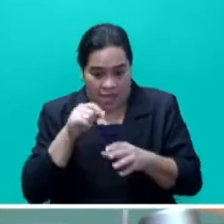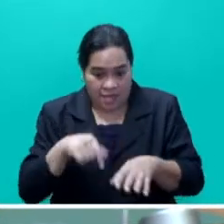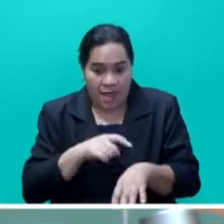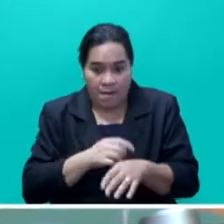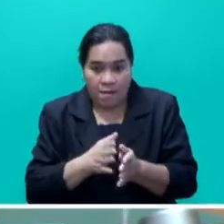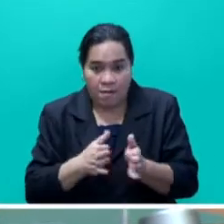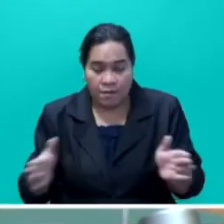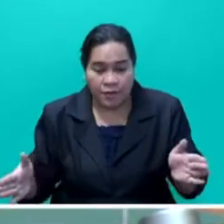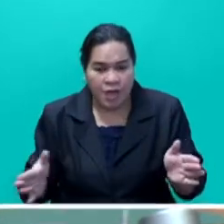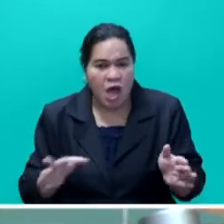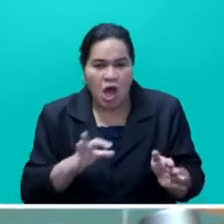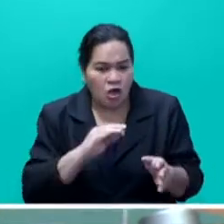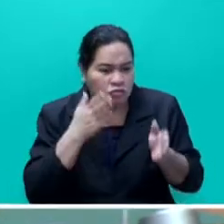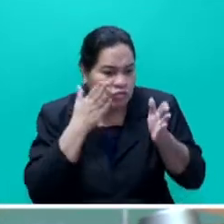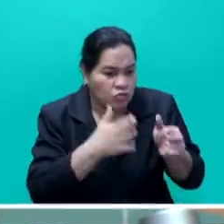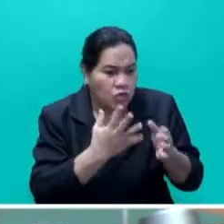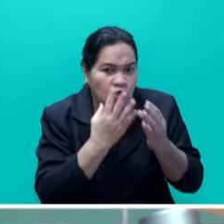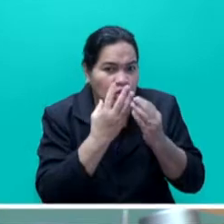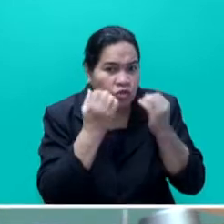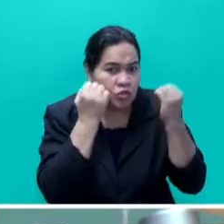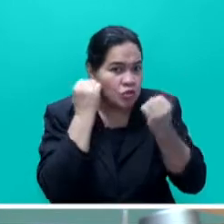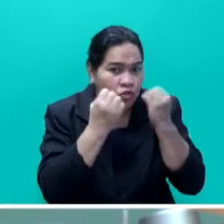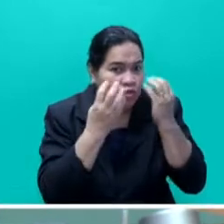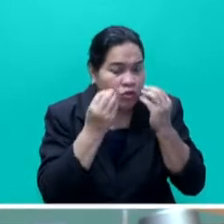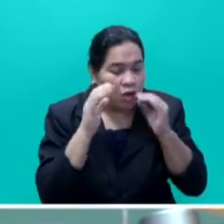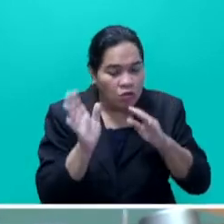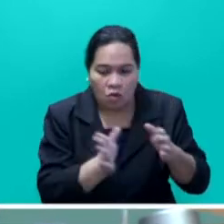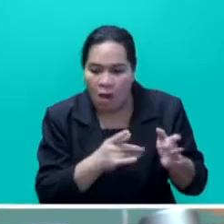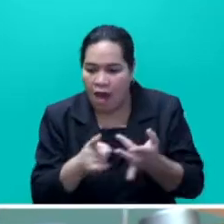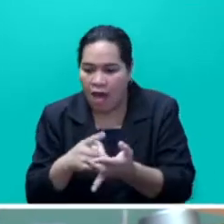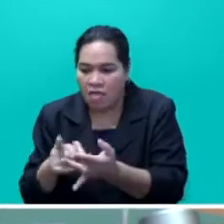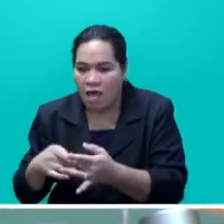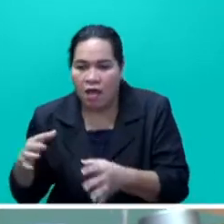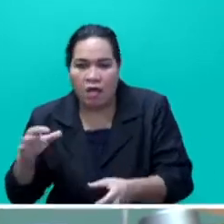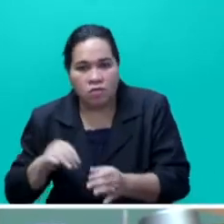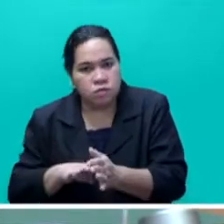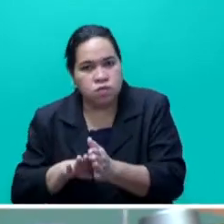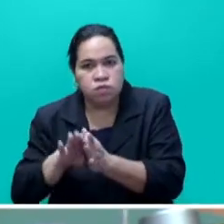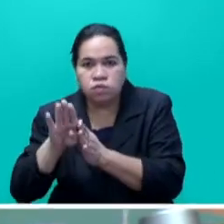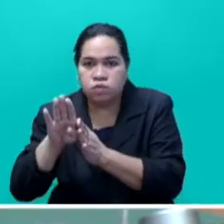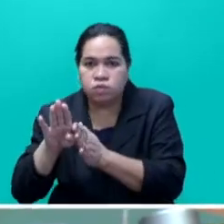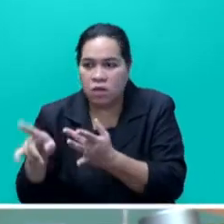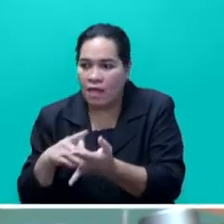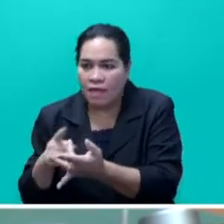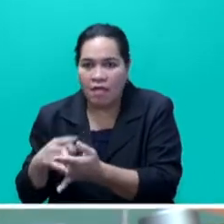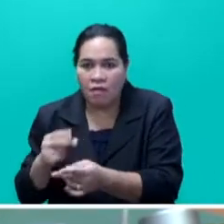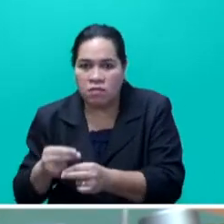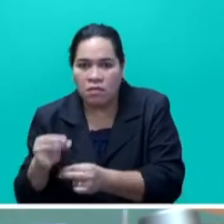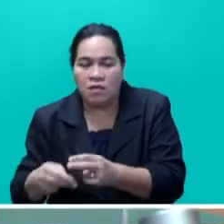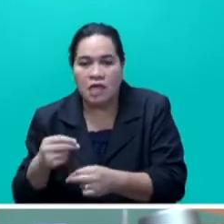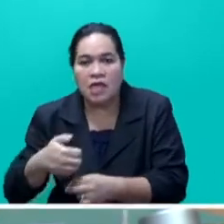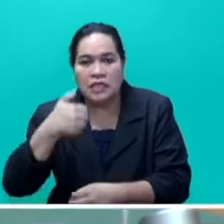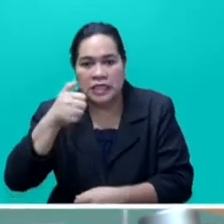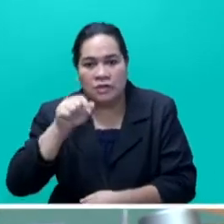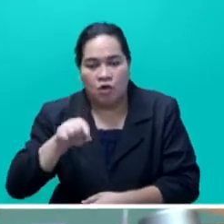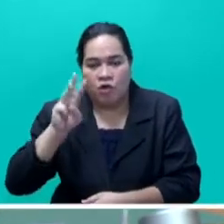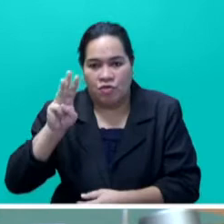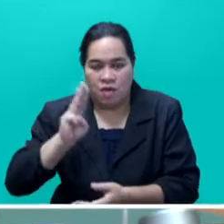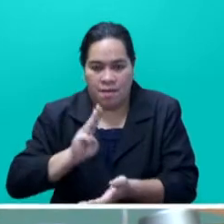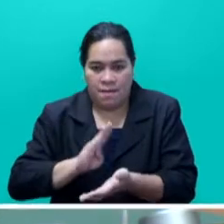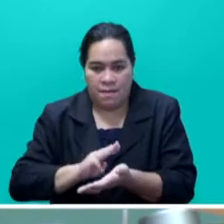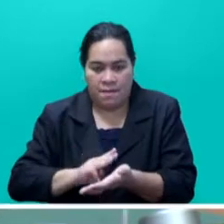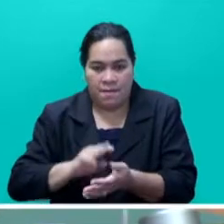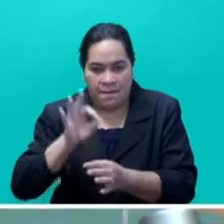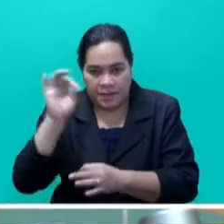-sugar agriculture compound annual growth rate has been 6.3%. Our exports for fresh and chilled products have